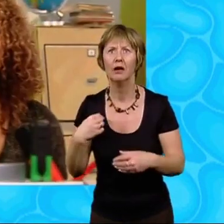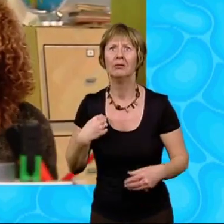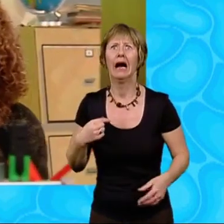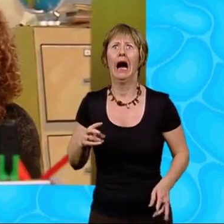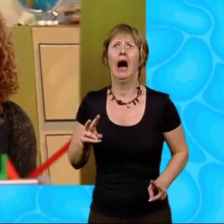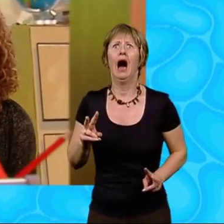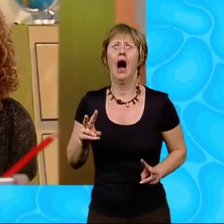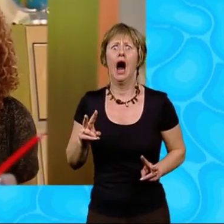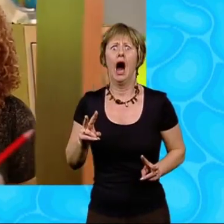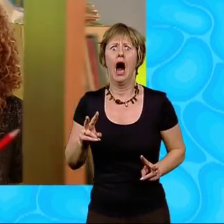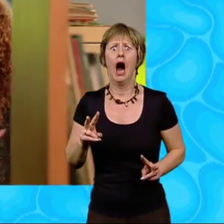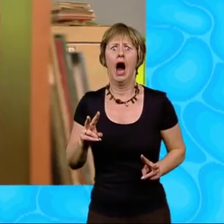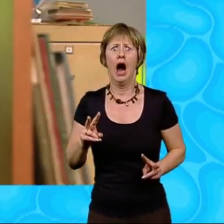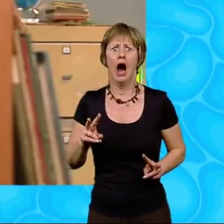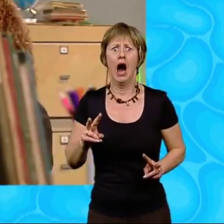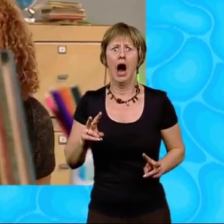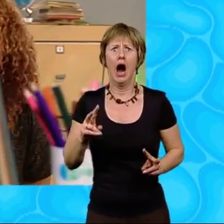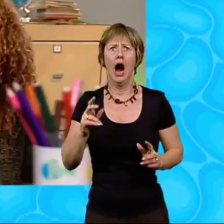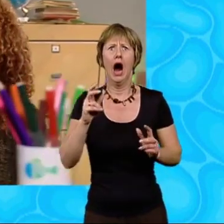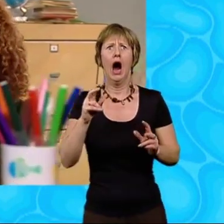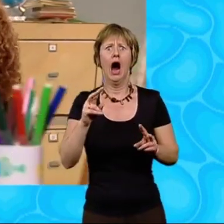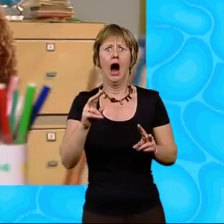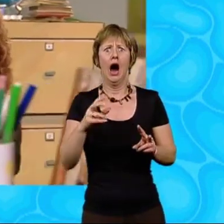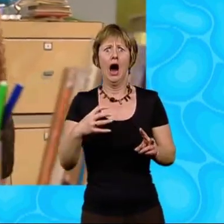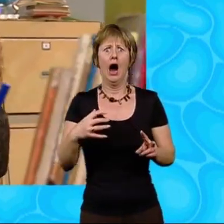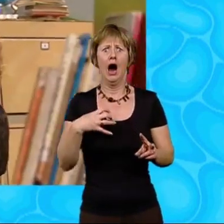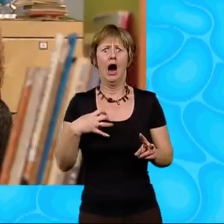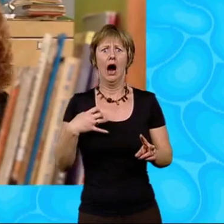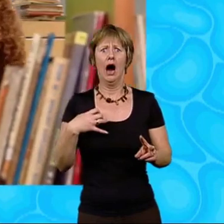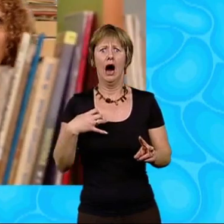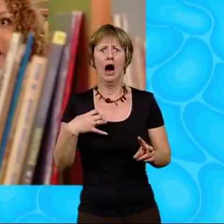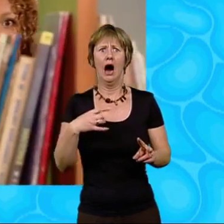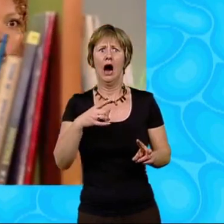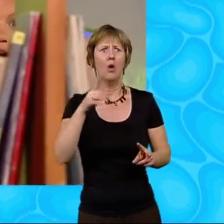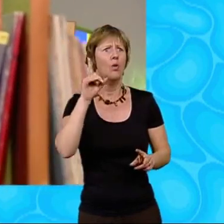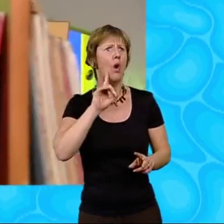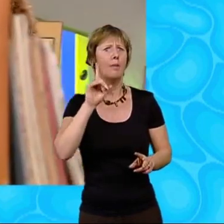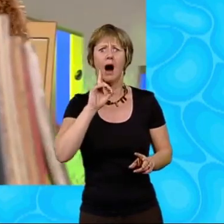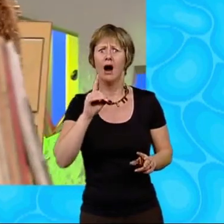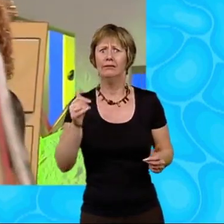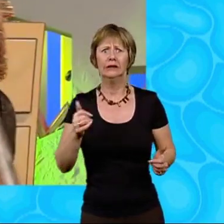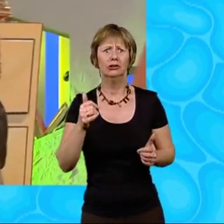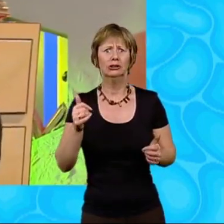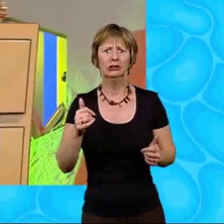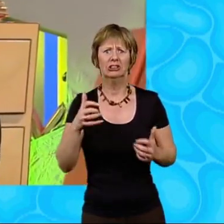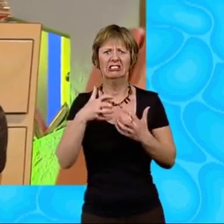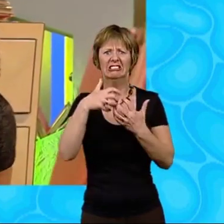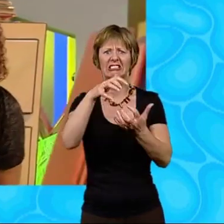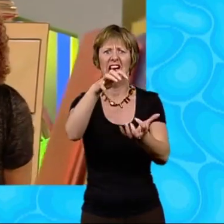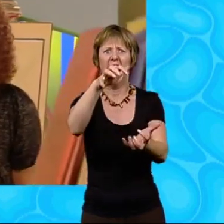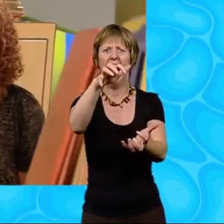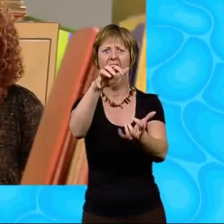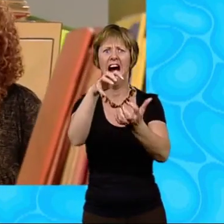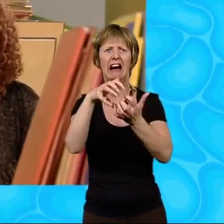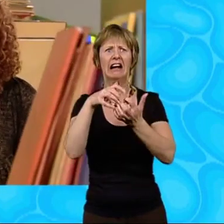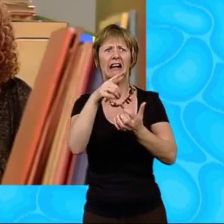staring so hard that my eyes were beginning to hurt. Miss Porter wasn't a woman anymore. My teacher had